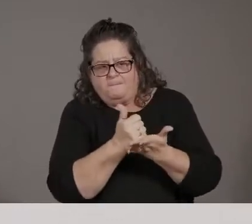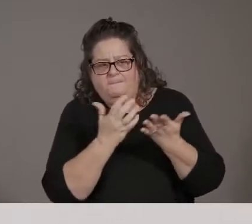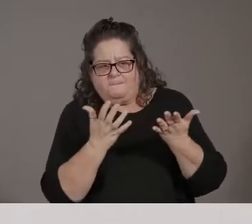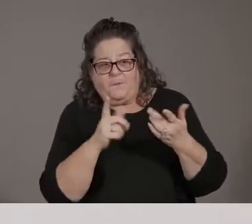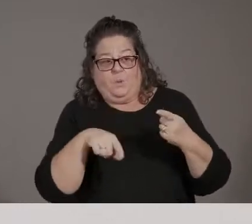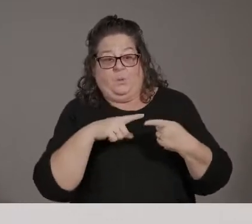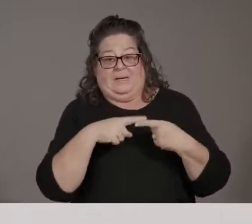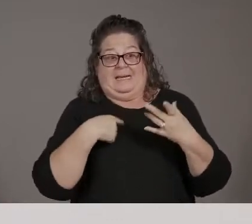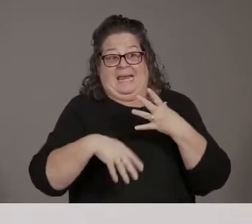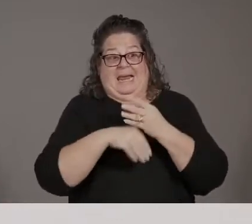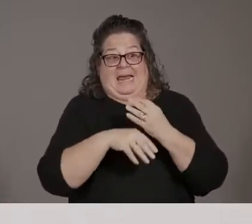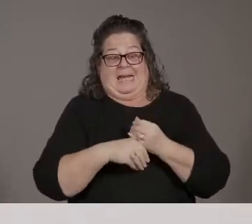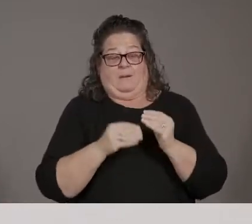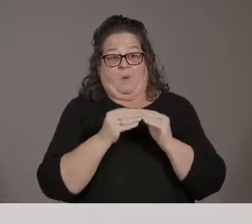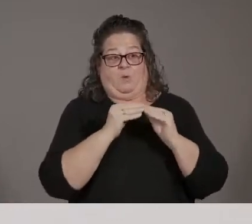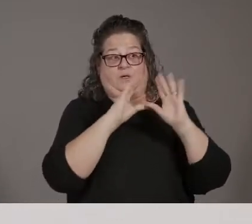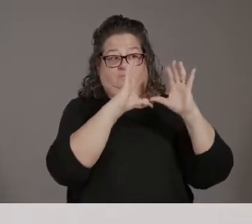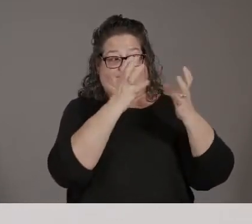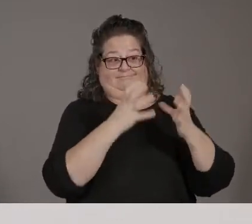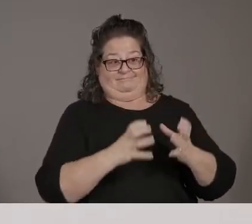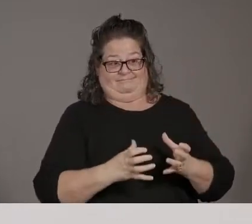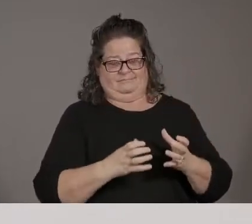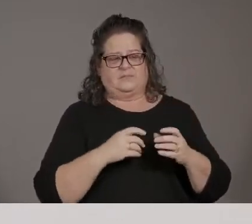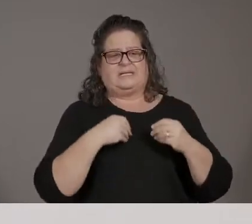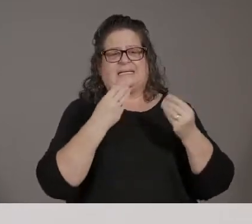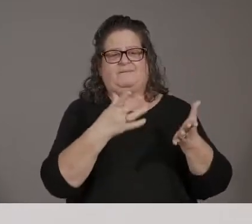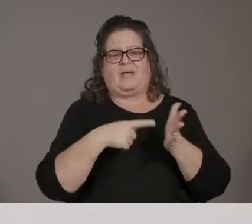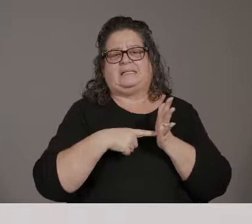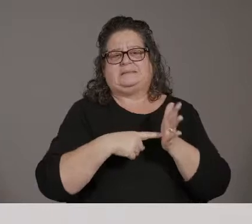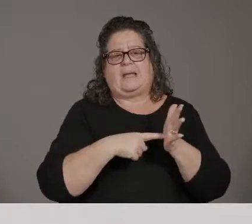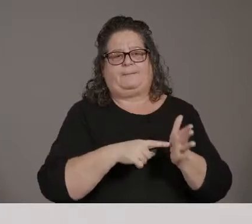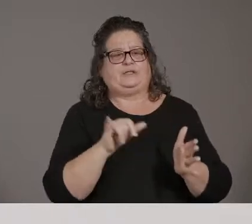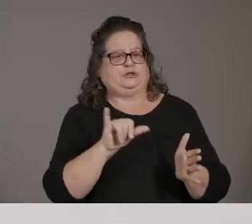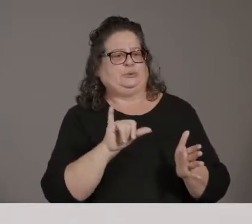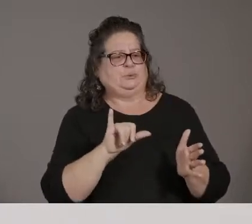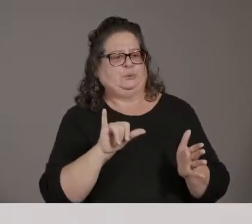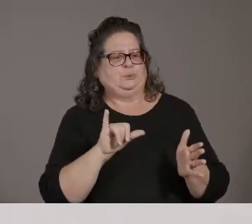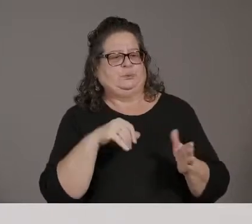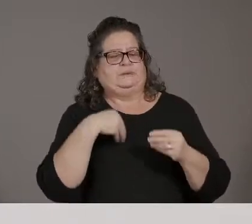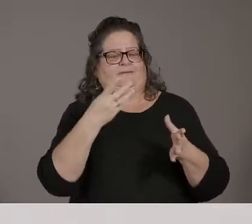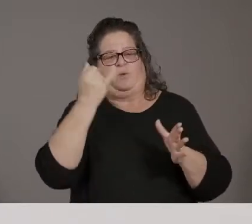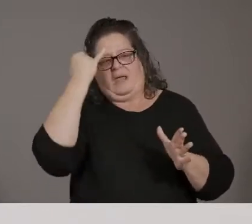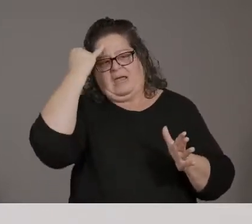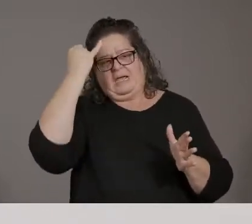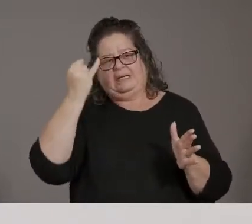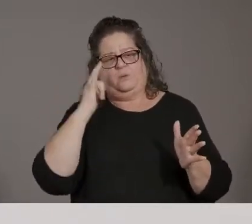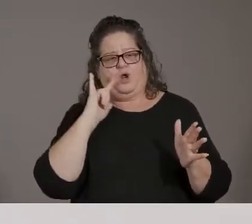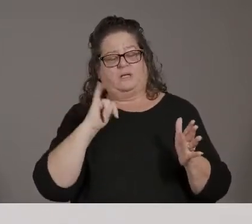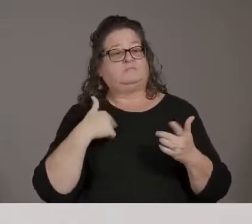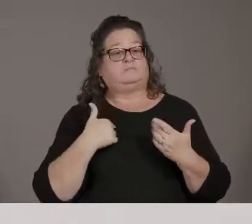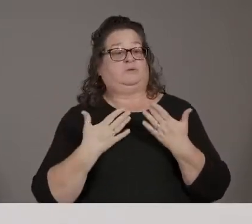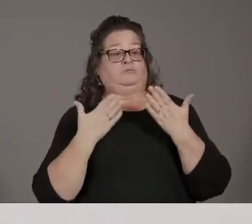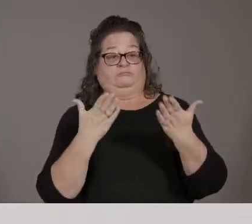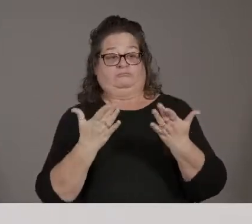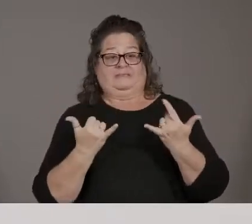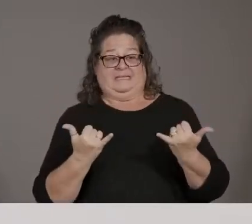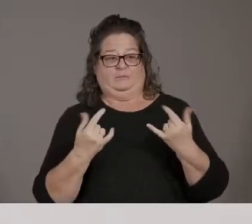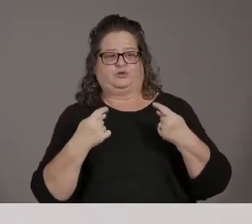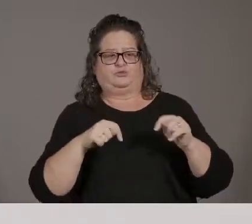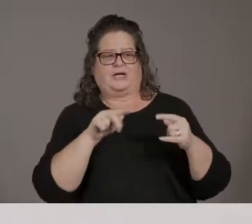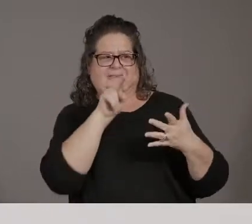guidance and some examples. Um, what we would recommend is going, you know, trying to get as close as you can, but knowing that there are,